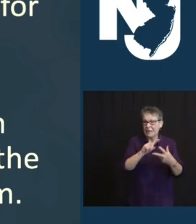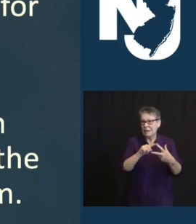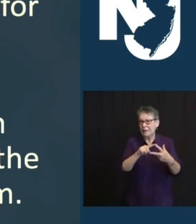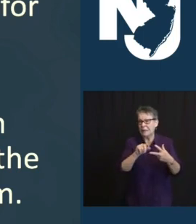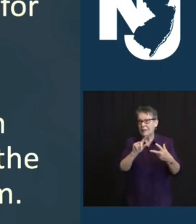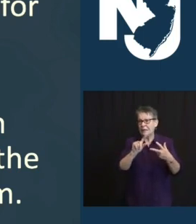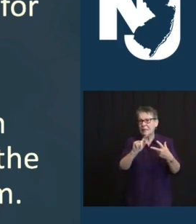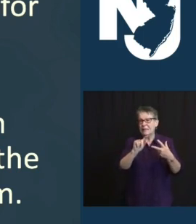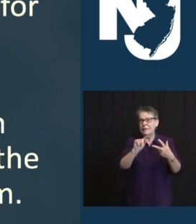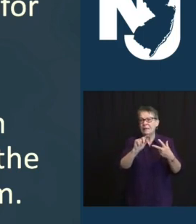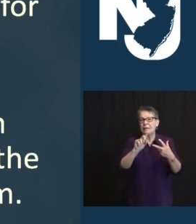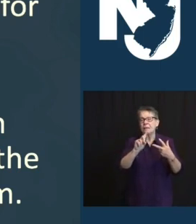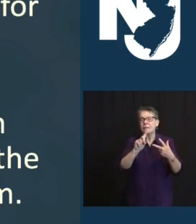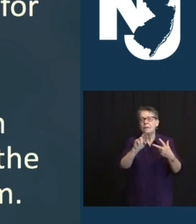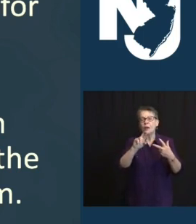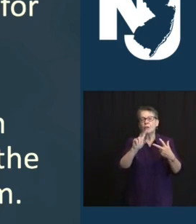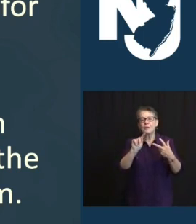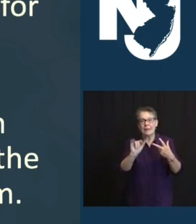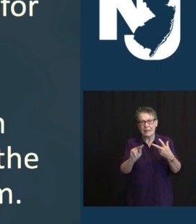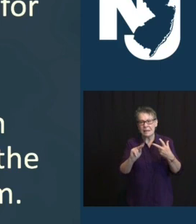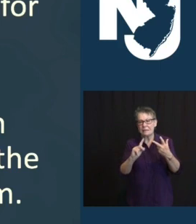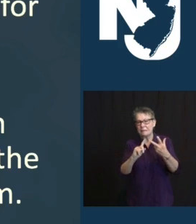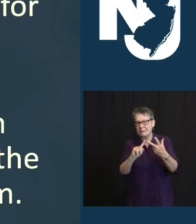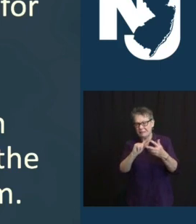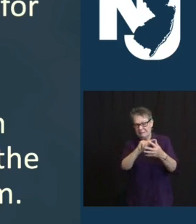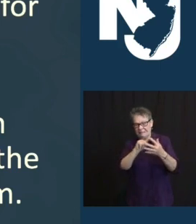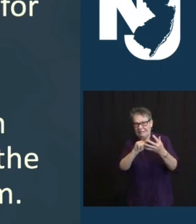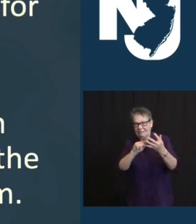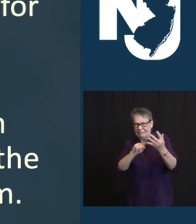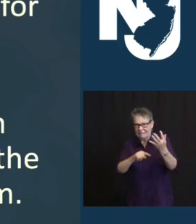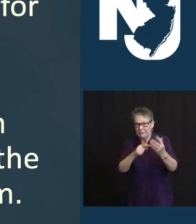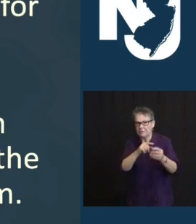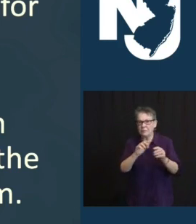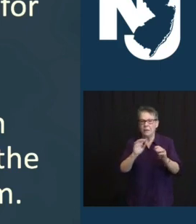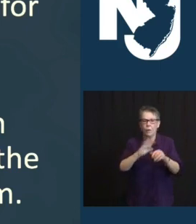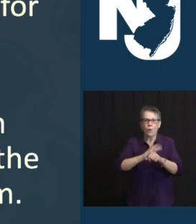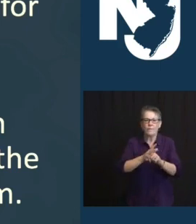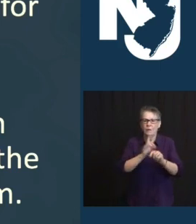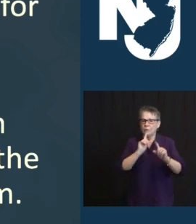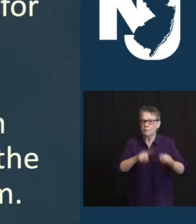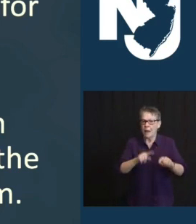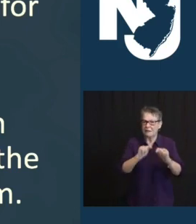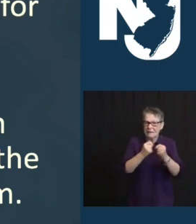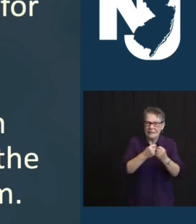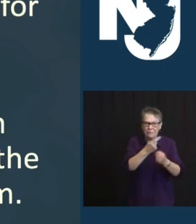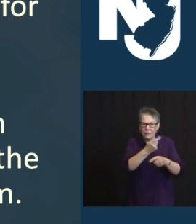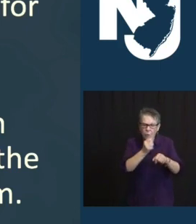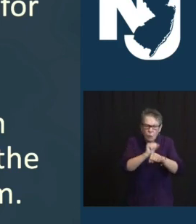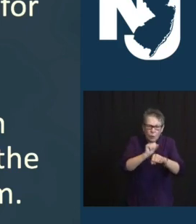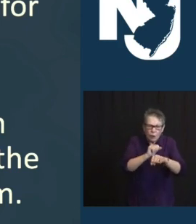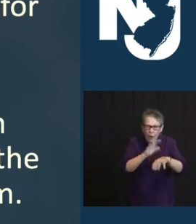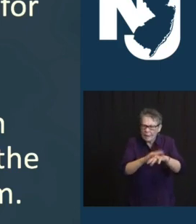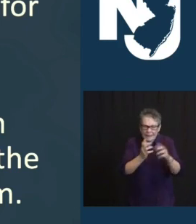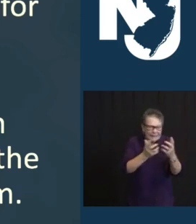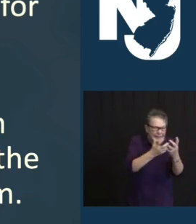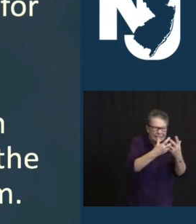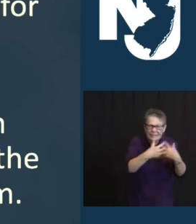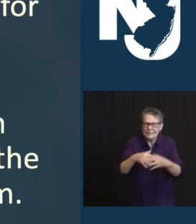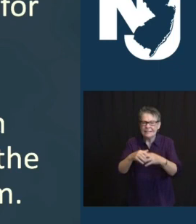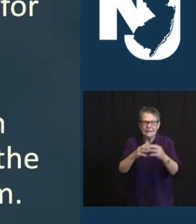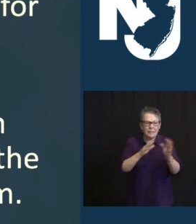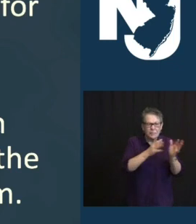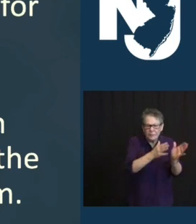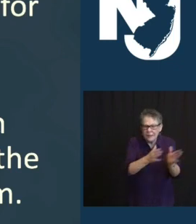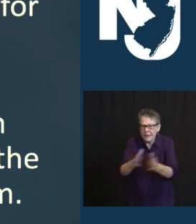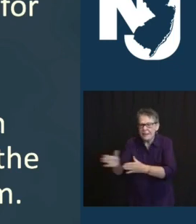CURRENTLY WORKING ON. TO THIS AND MORE BROADLY, WE CONTINUE TO WORK TO ENSURE EQUITABLE AND INCLUSIVE